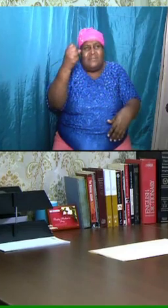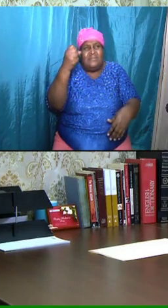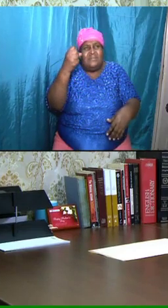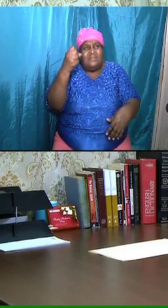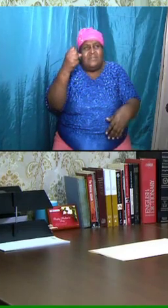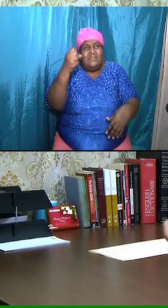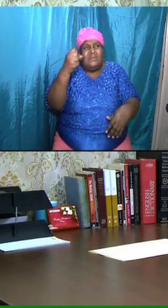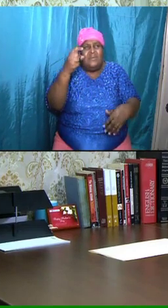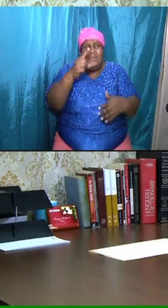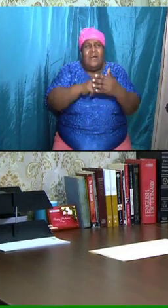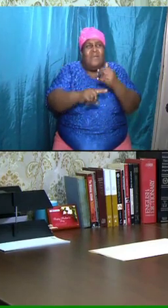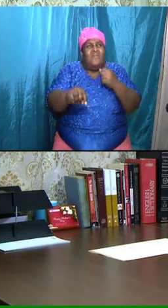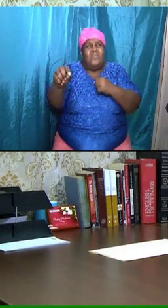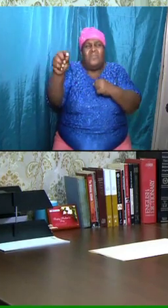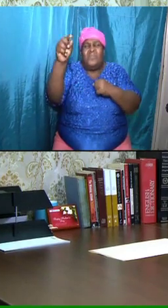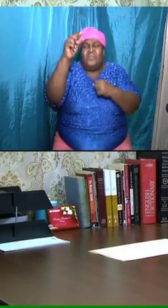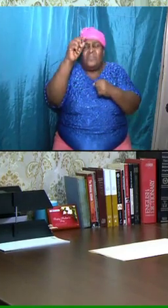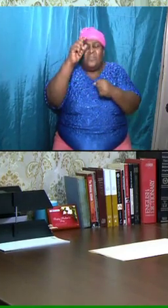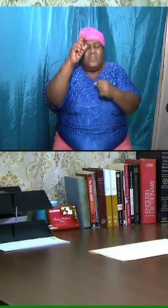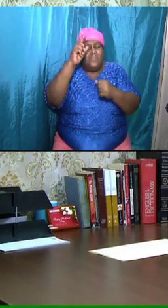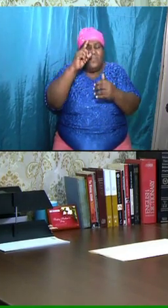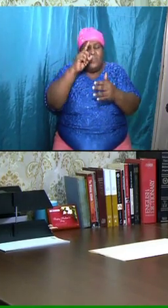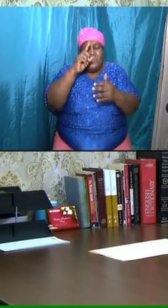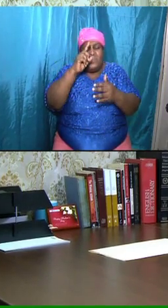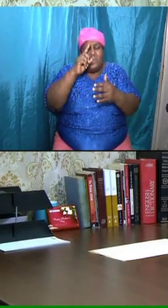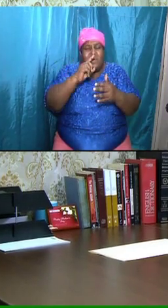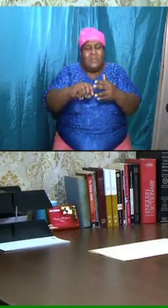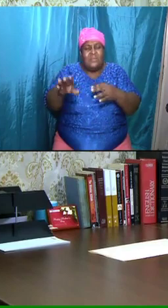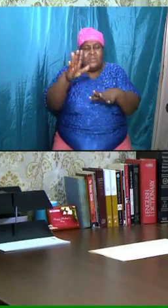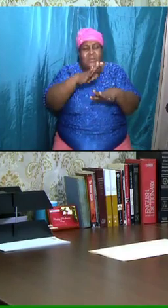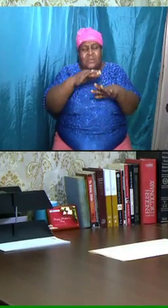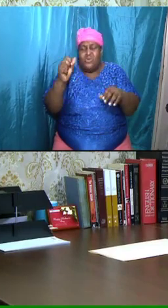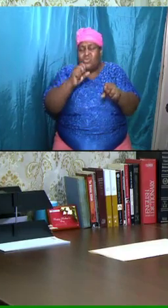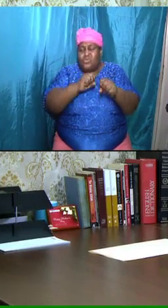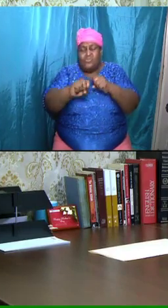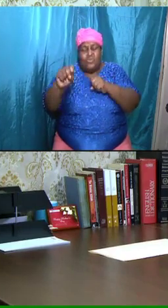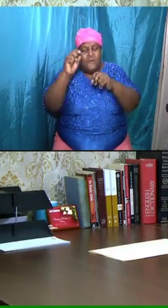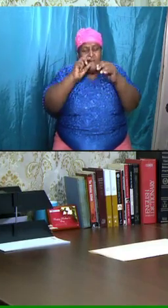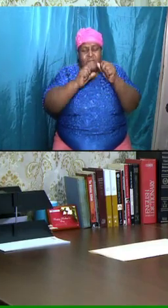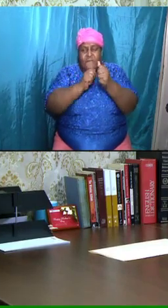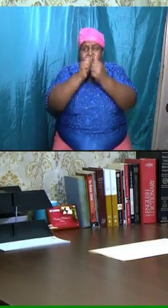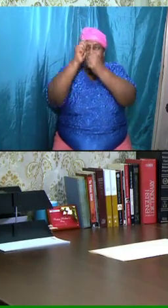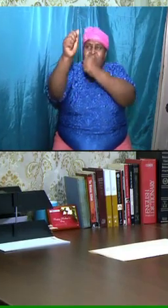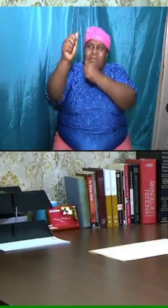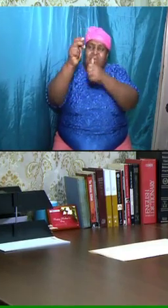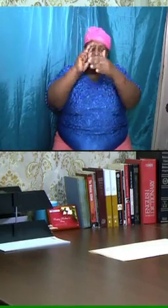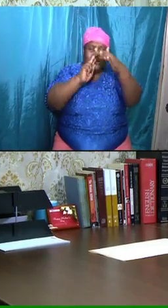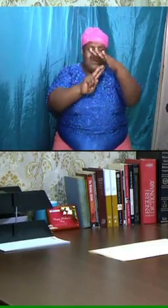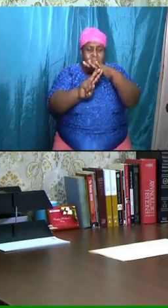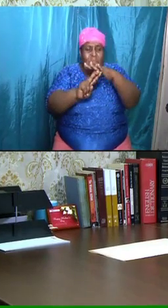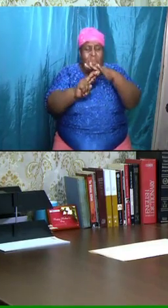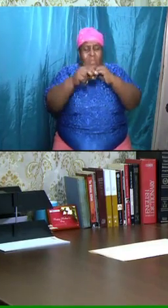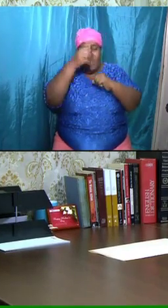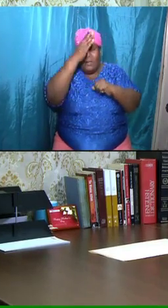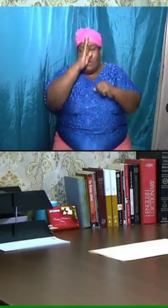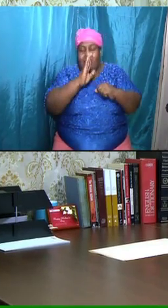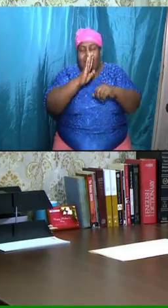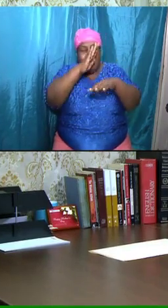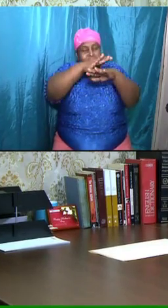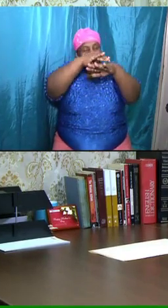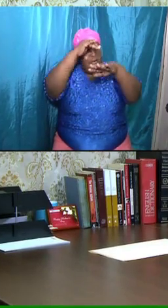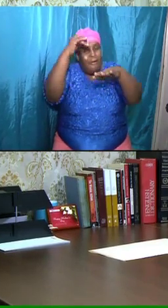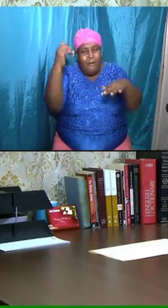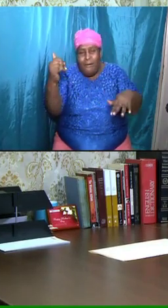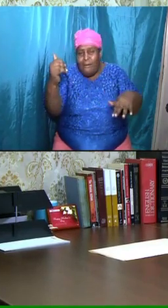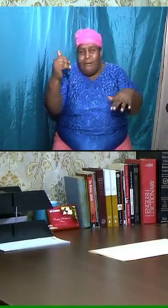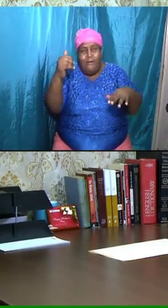exactly these people are. As far as the prophets were concerned, God called out through